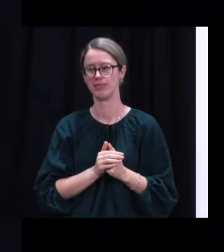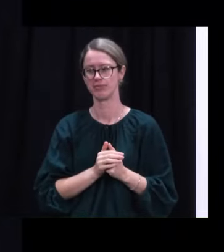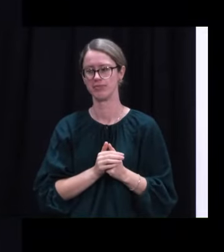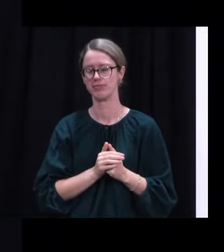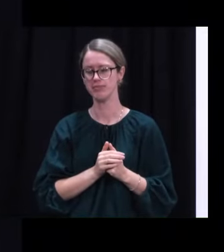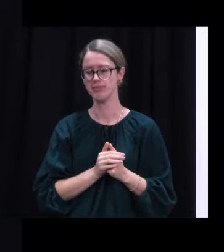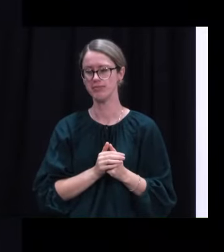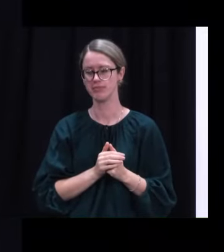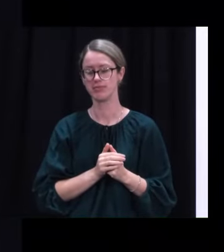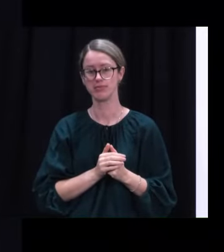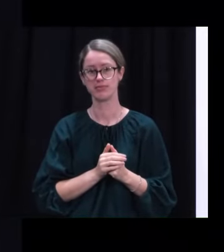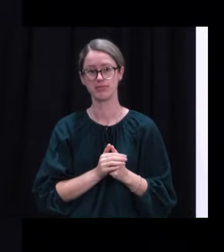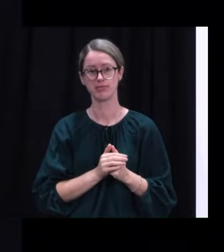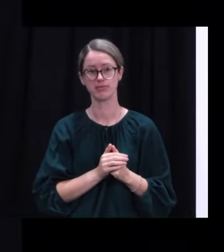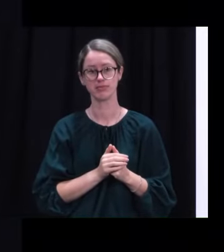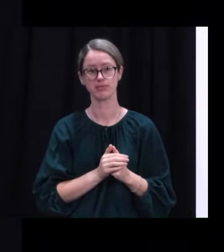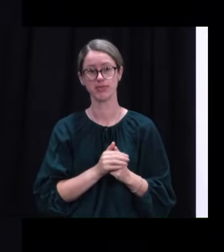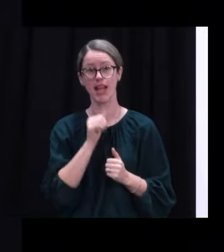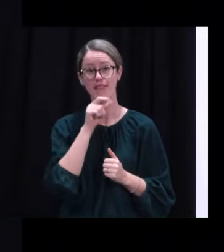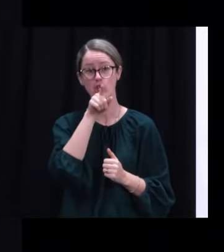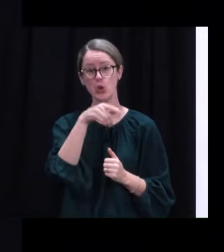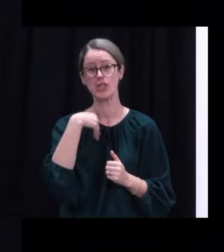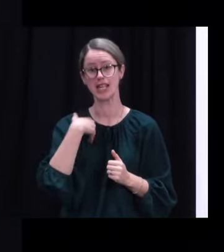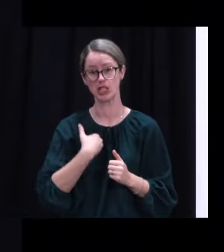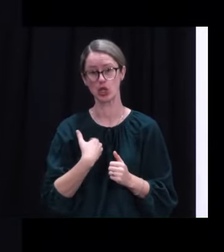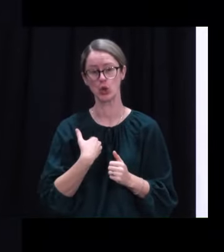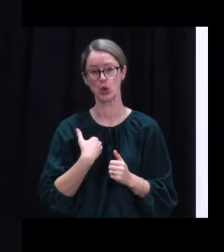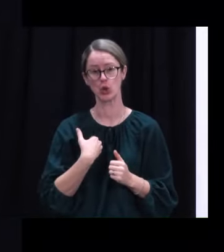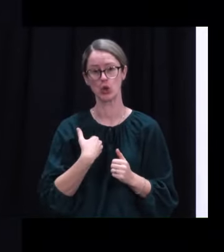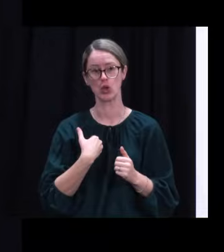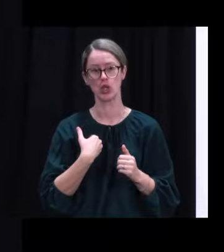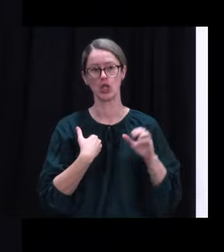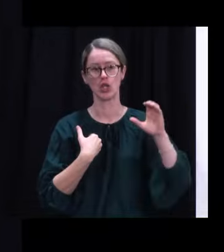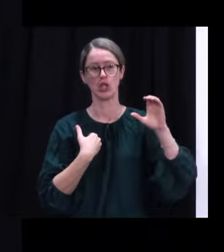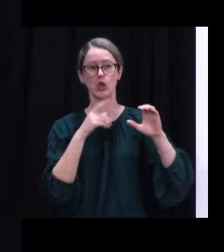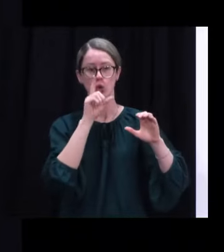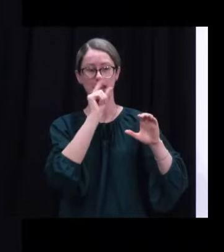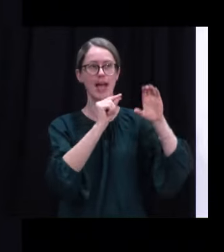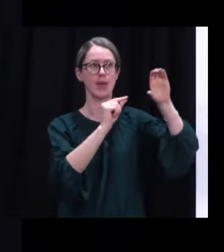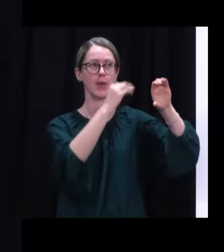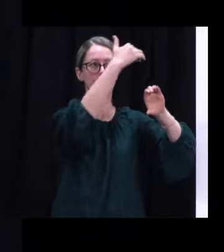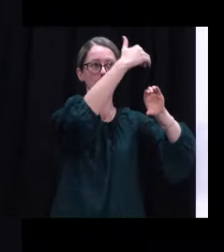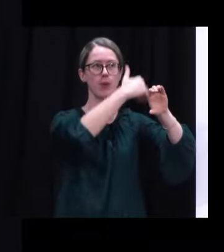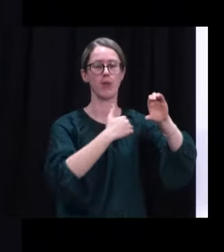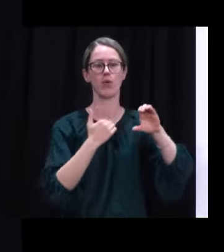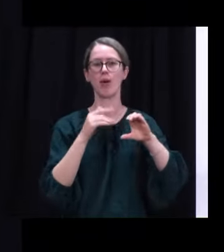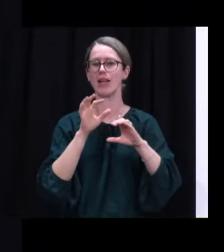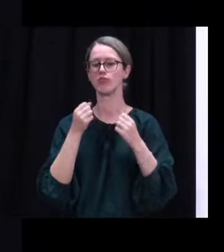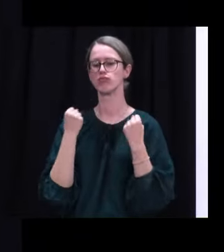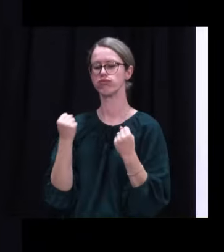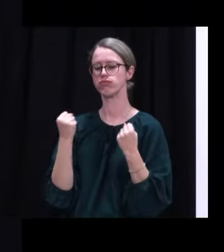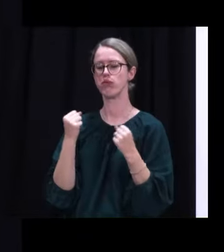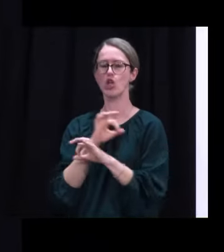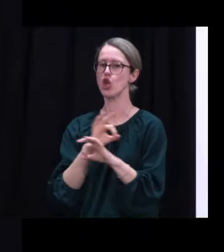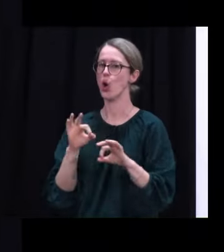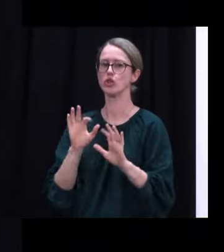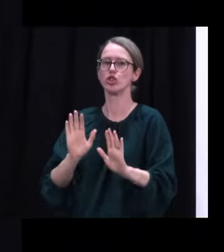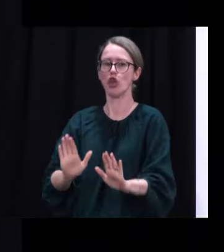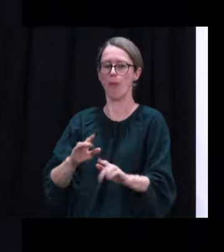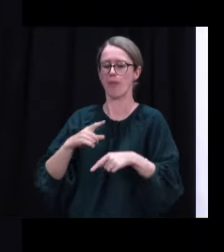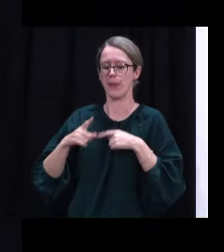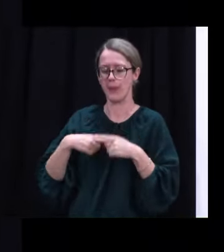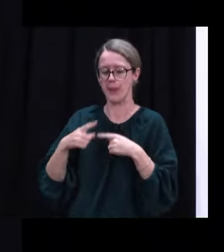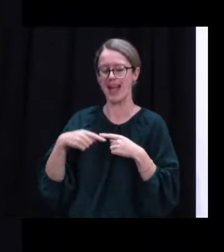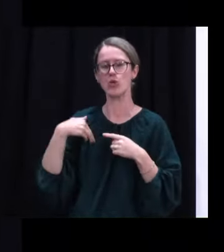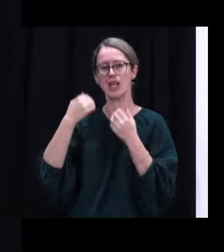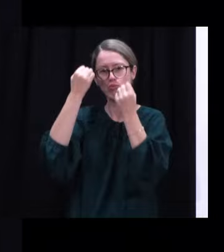heard me say that you will be able to transit if you need to, but you'll need to travel through without stopping and with proof of where you're going to. There